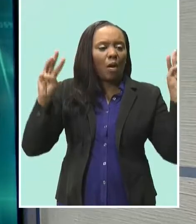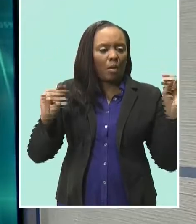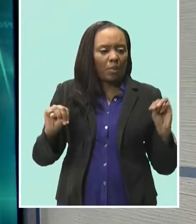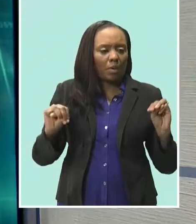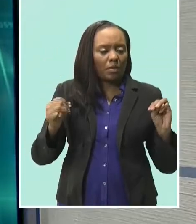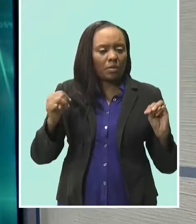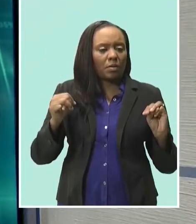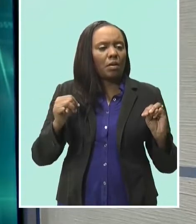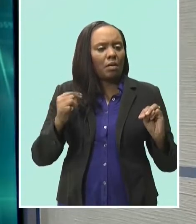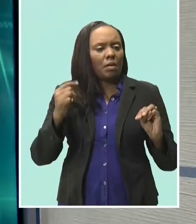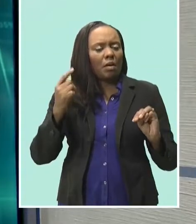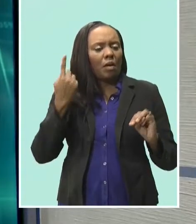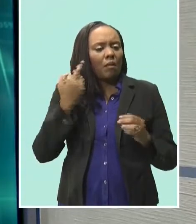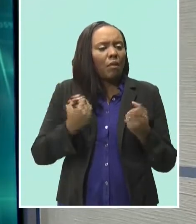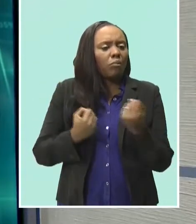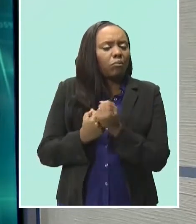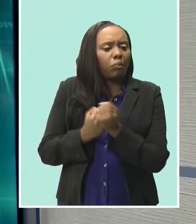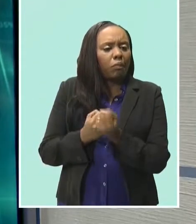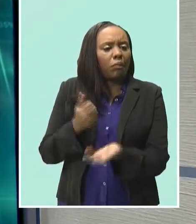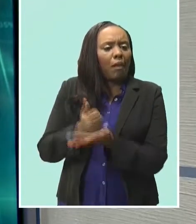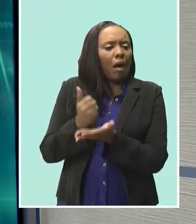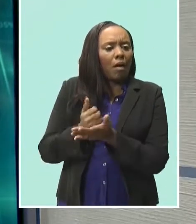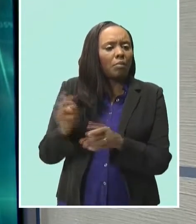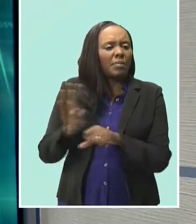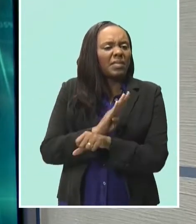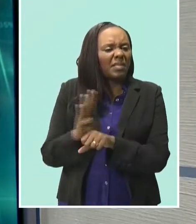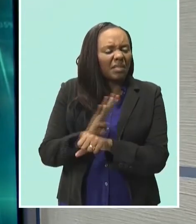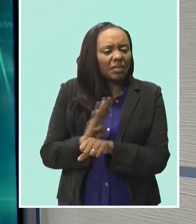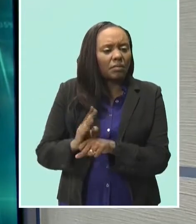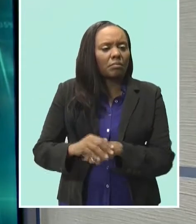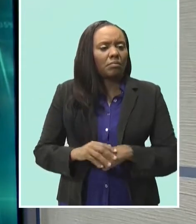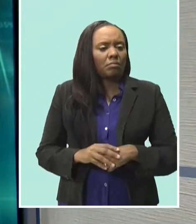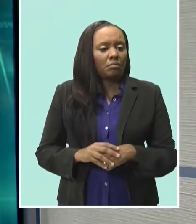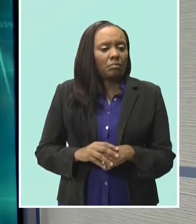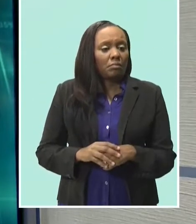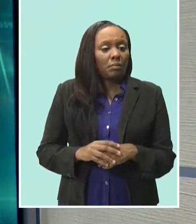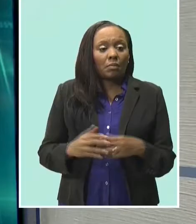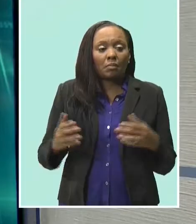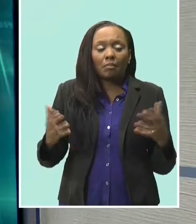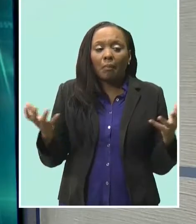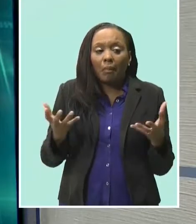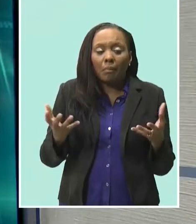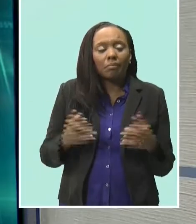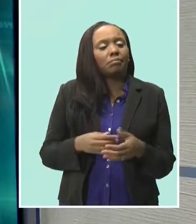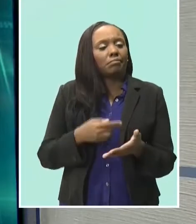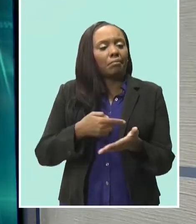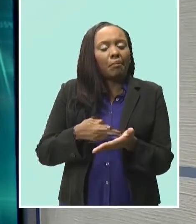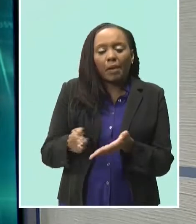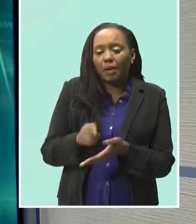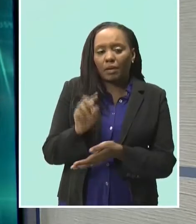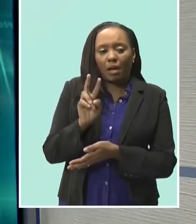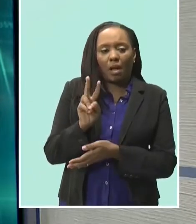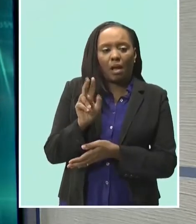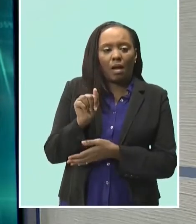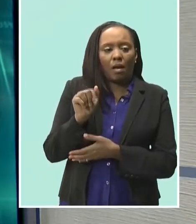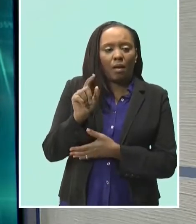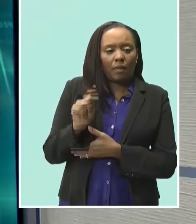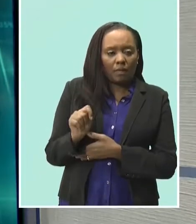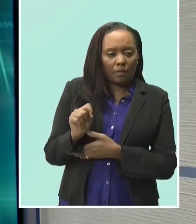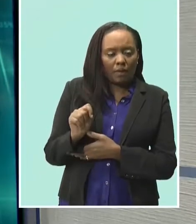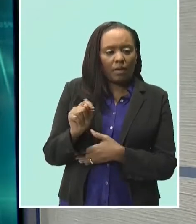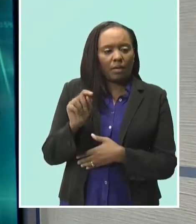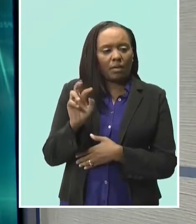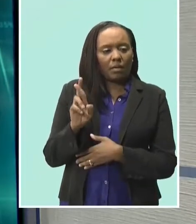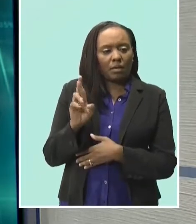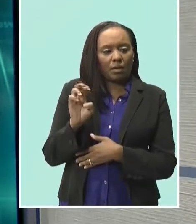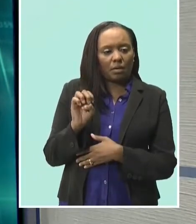Motley to help stimulate businesses of all sizes. Some of those measures included the payment of outstanding value-added tax